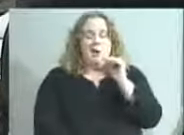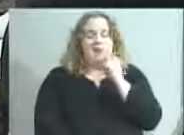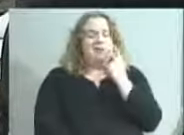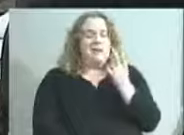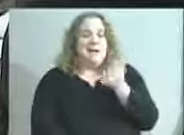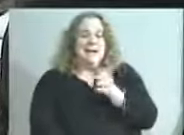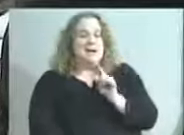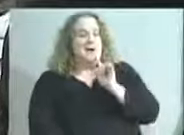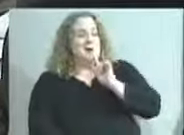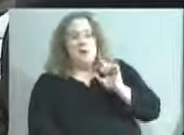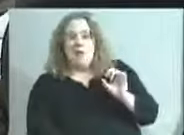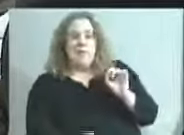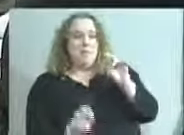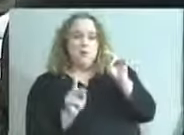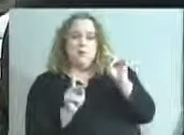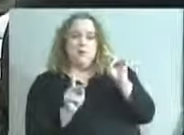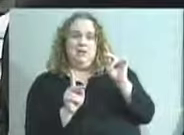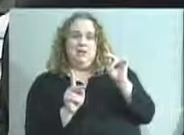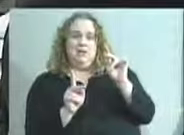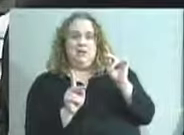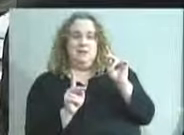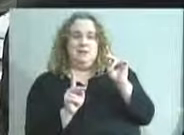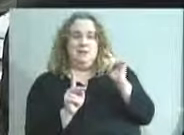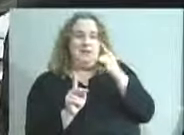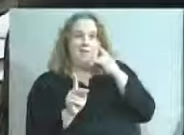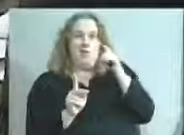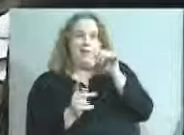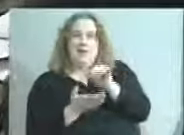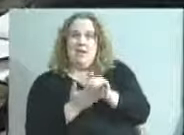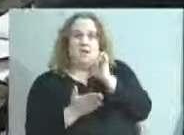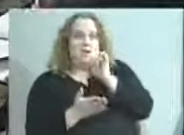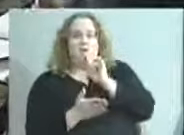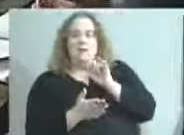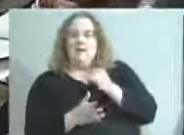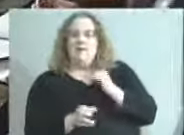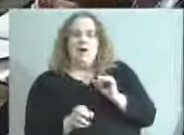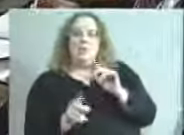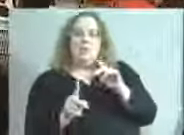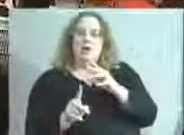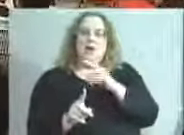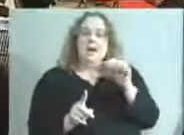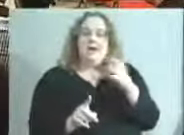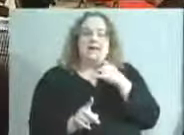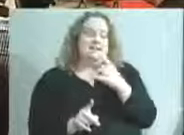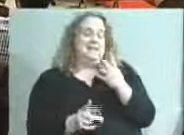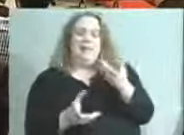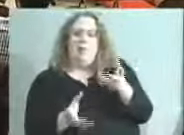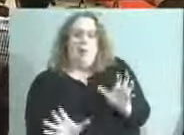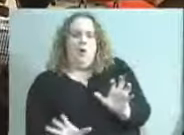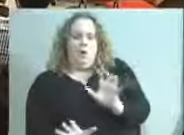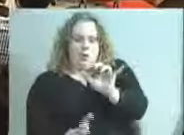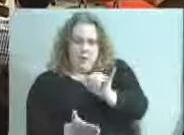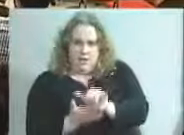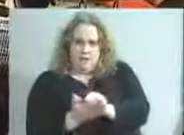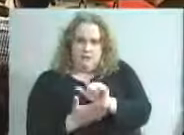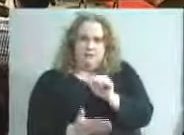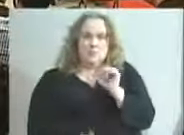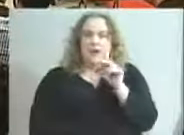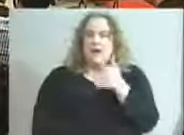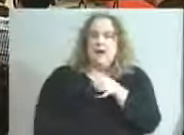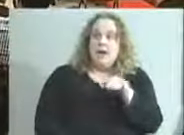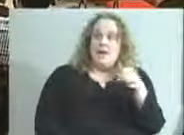foundation wanted to do that, which, as Mr. Allen said, they don't want to. Great. Okay. Well, thank you very much. Are there any other questions?